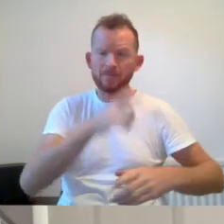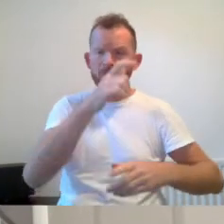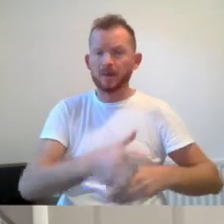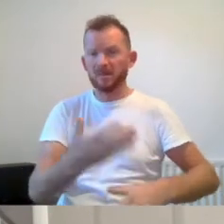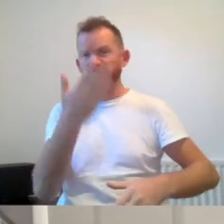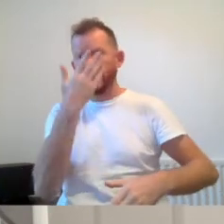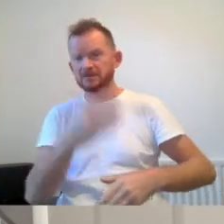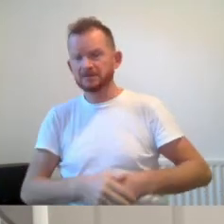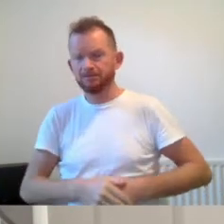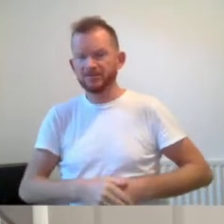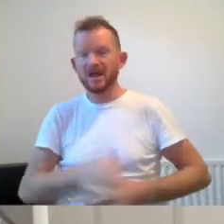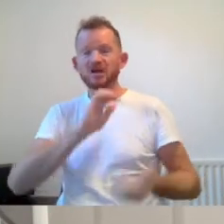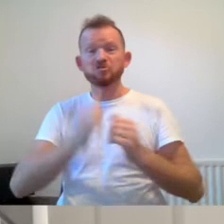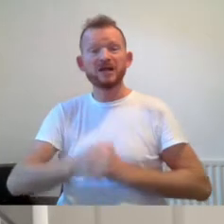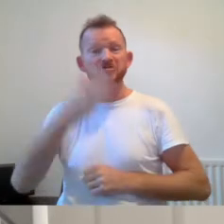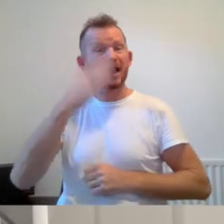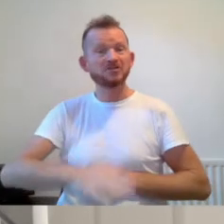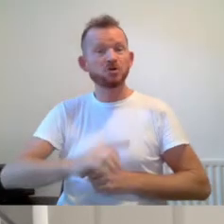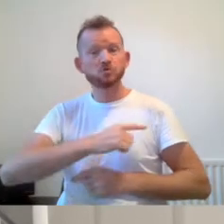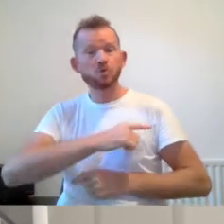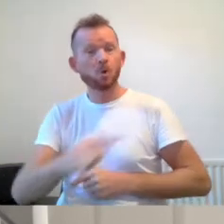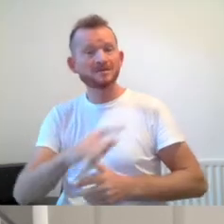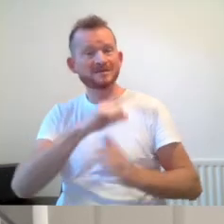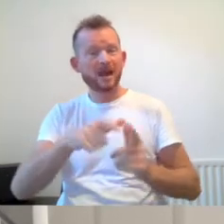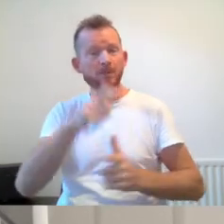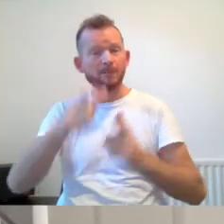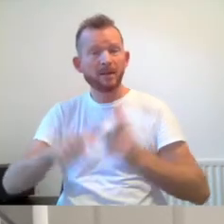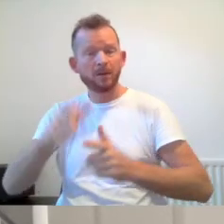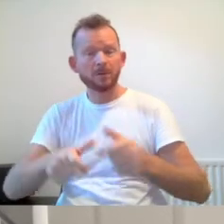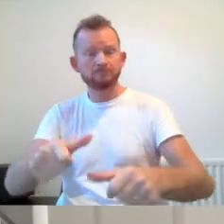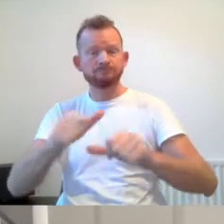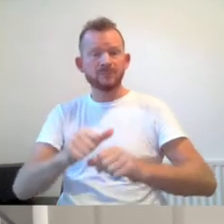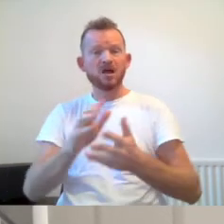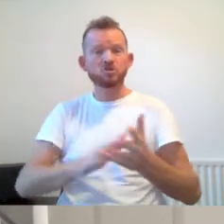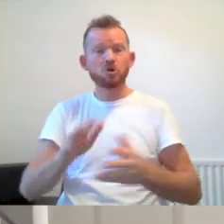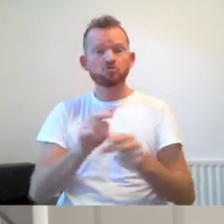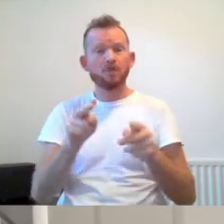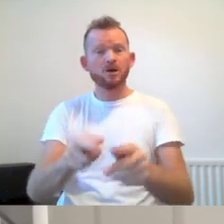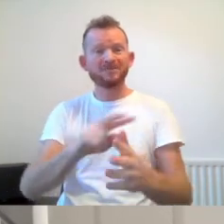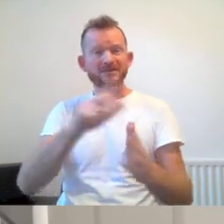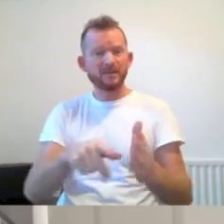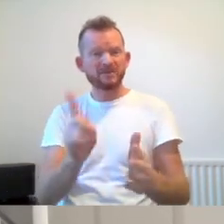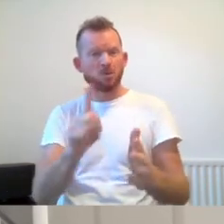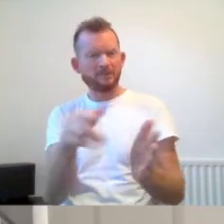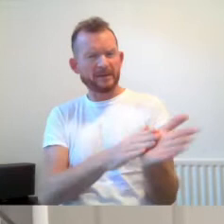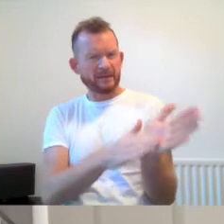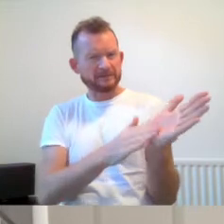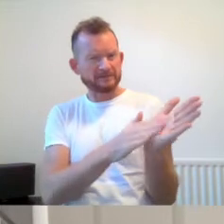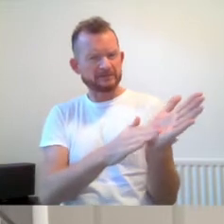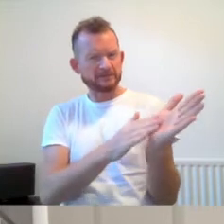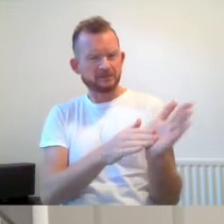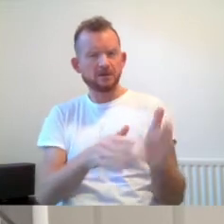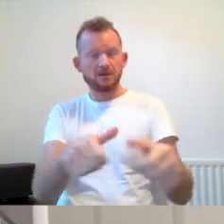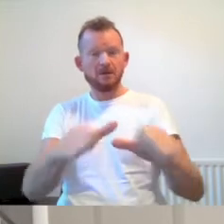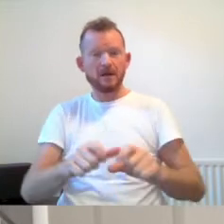attitudes towards disabled people, the social model of disability and learning what it is, disabled people's rights